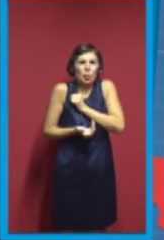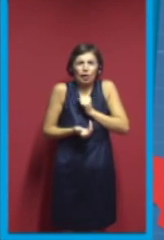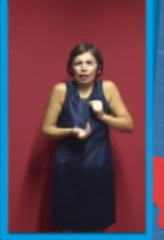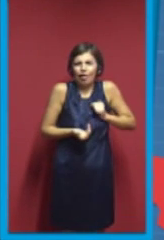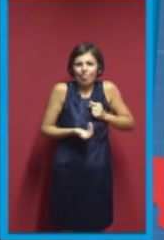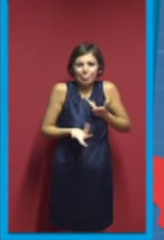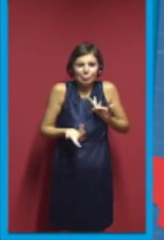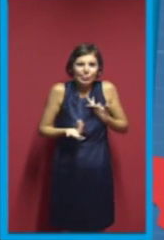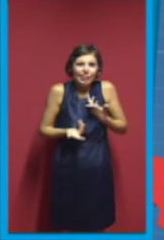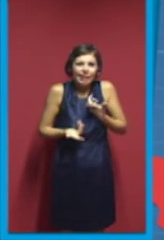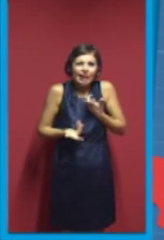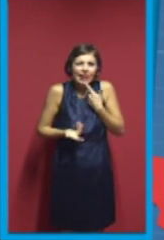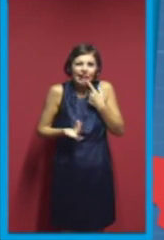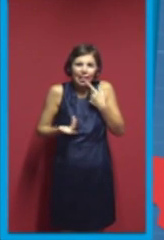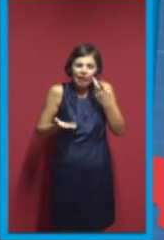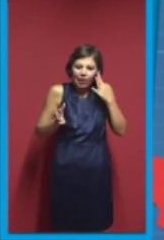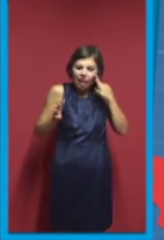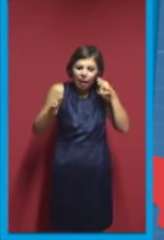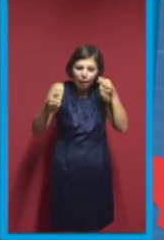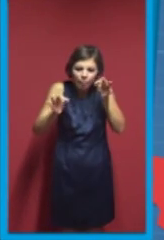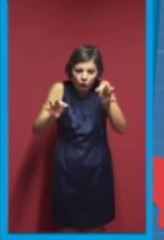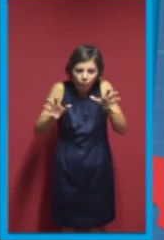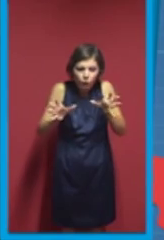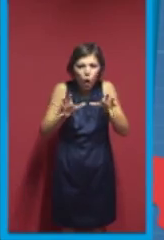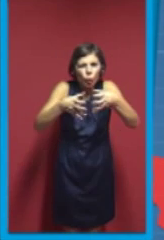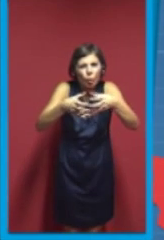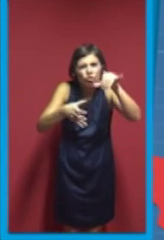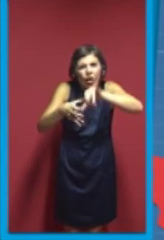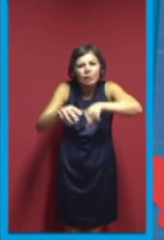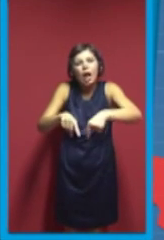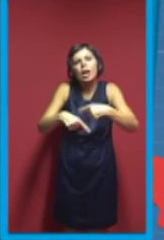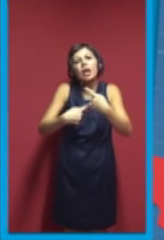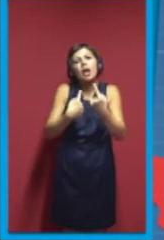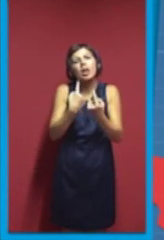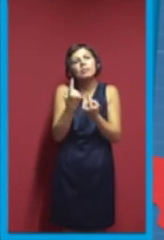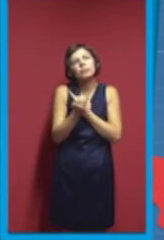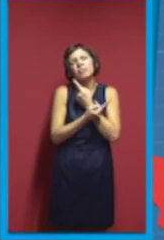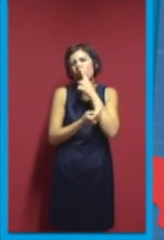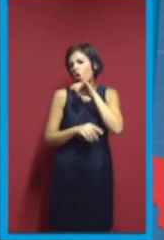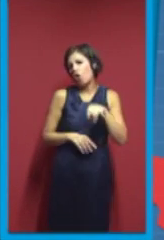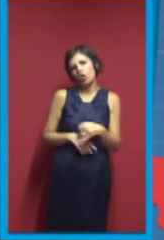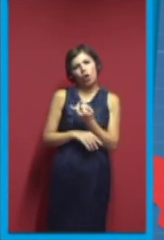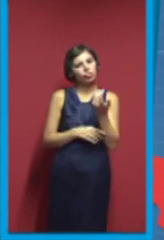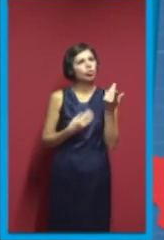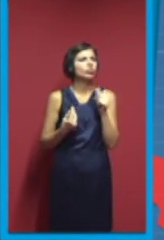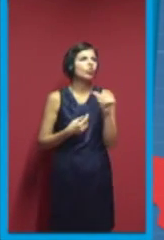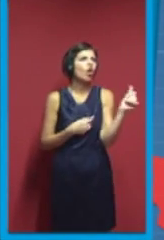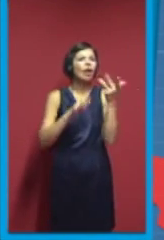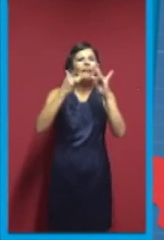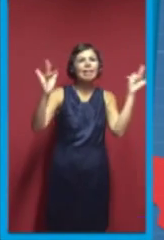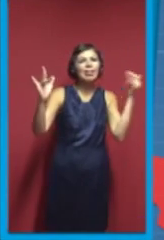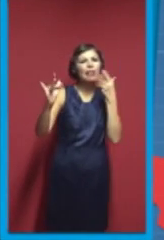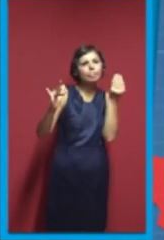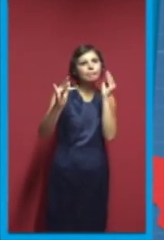delete spam. We do the decisions of what will be on the website. All the boring stuff, and it takes a lot of time.